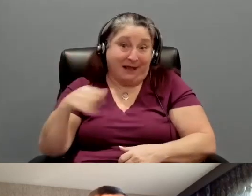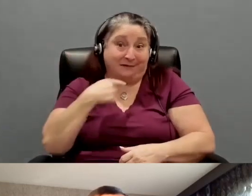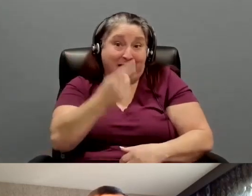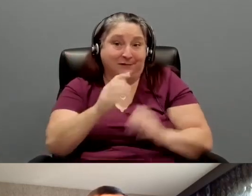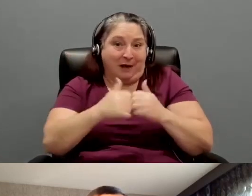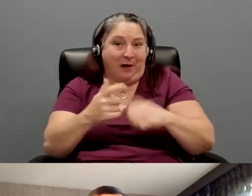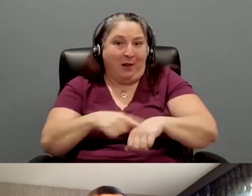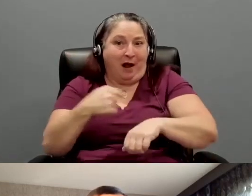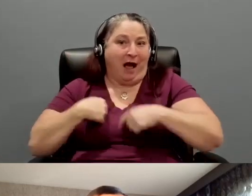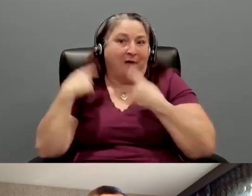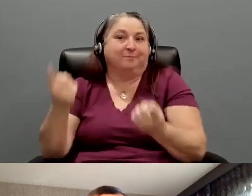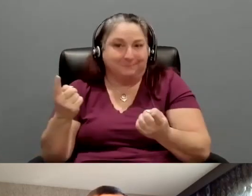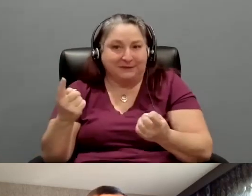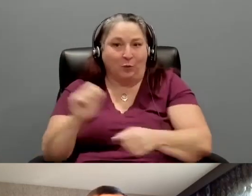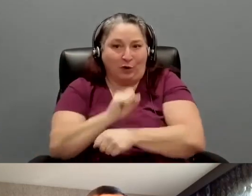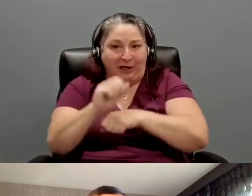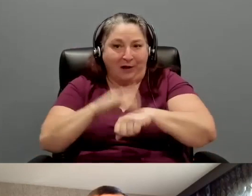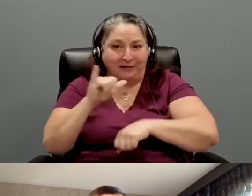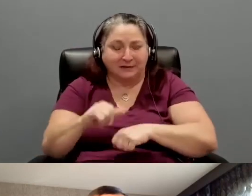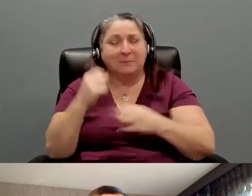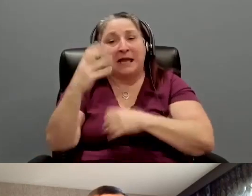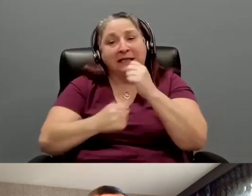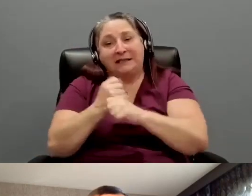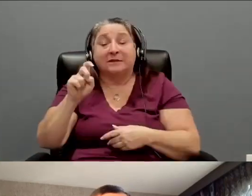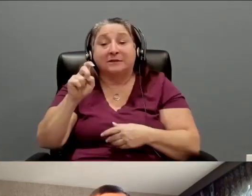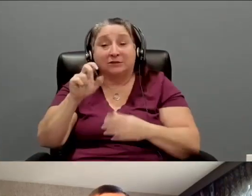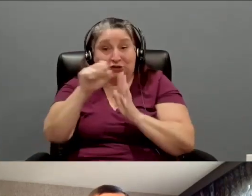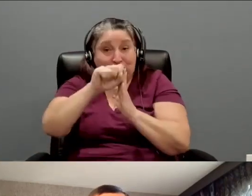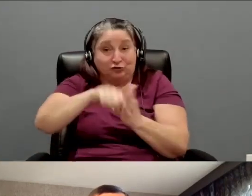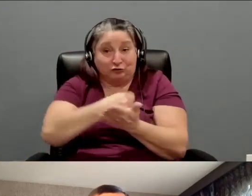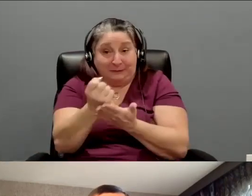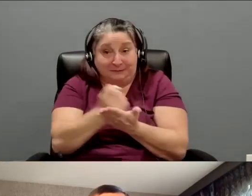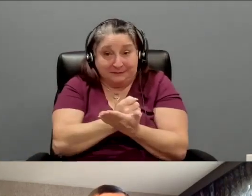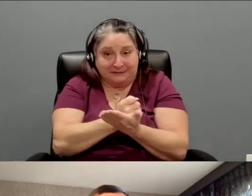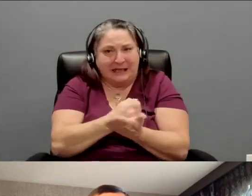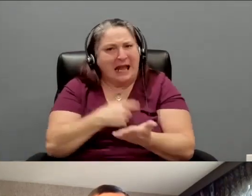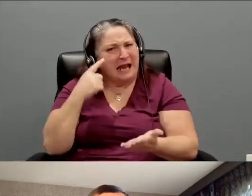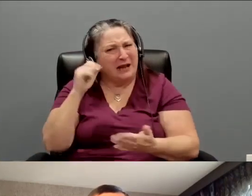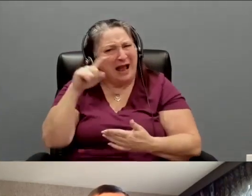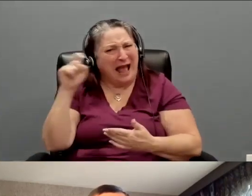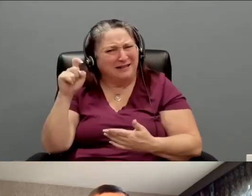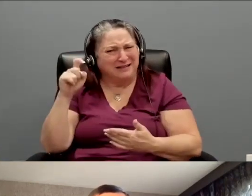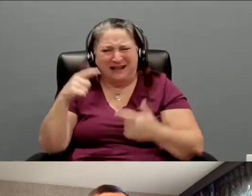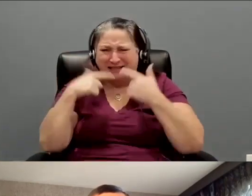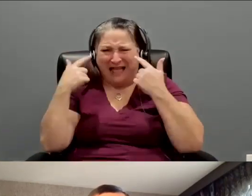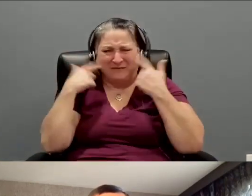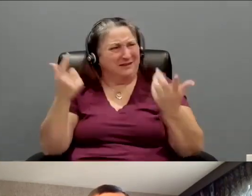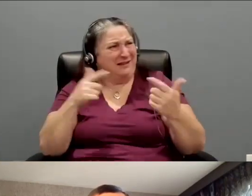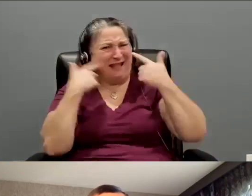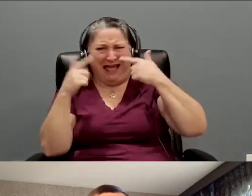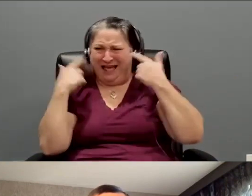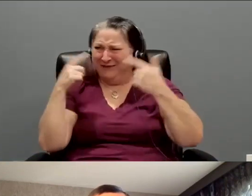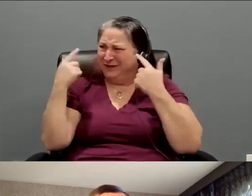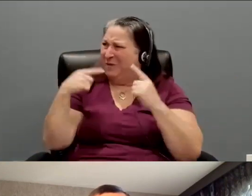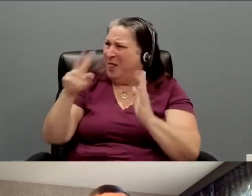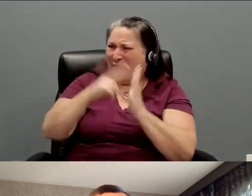been working on this. So then years later, I give it to, to Alex. I hear him in the room laughing, like just laughing hysterically.